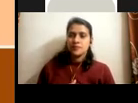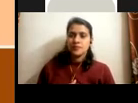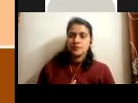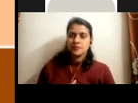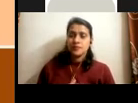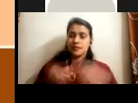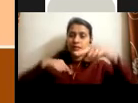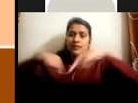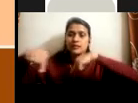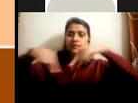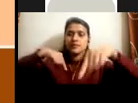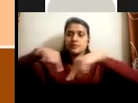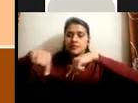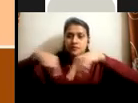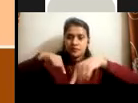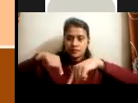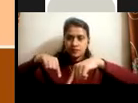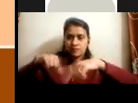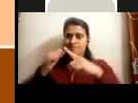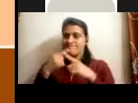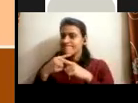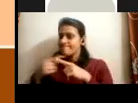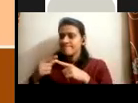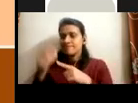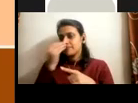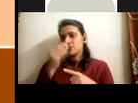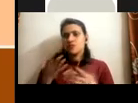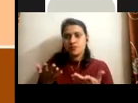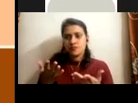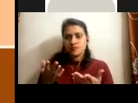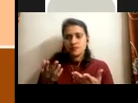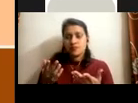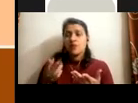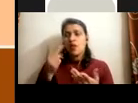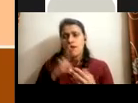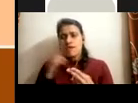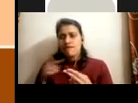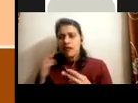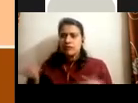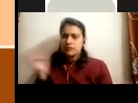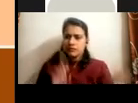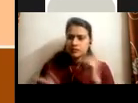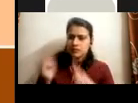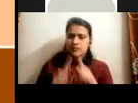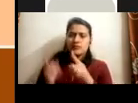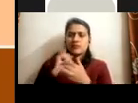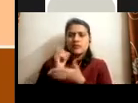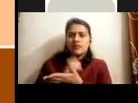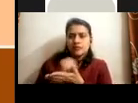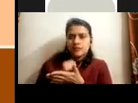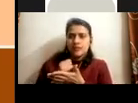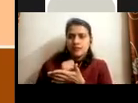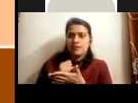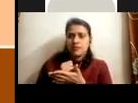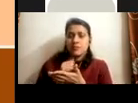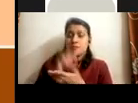transportation, not affordable. So we had to work off many methods to make it, um, um, um, so